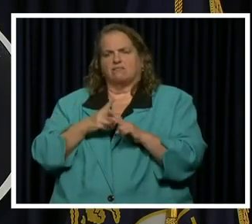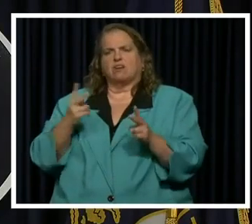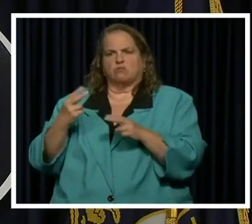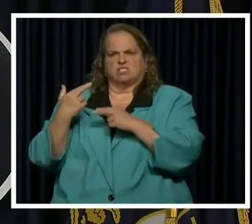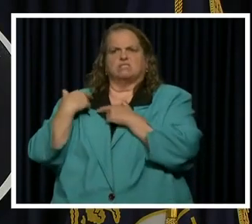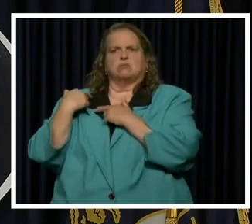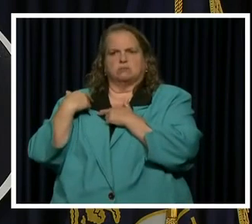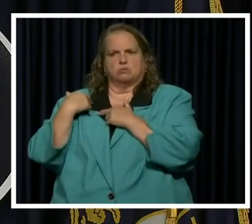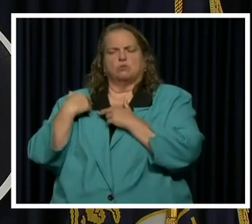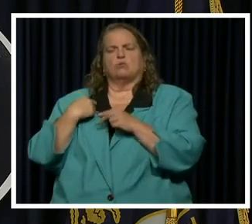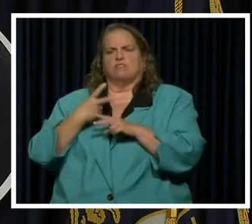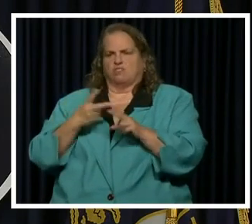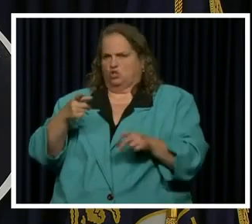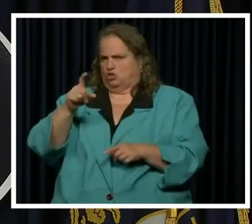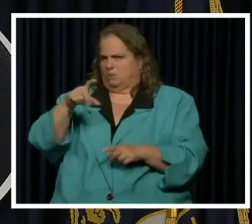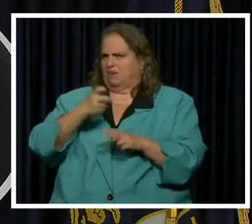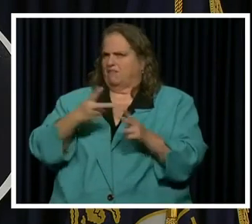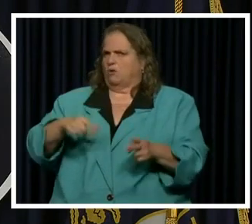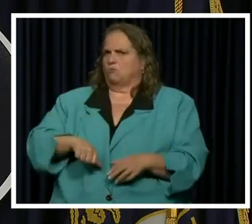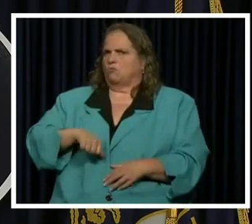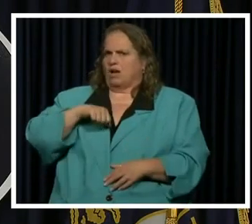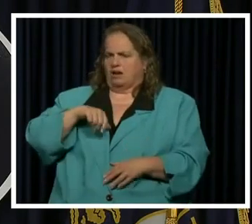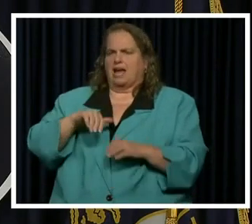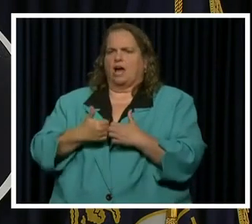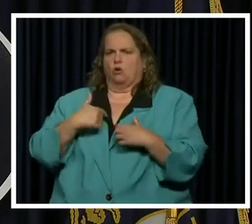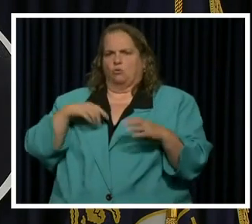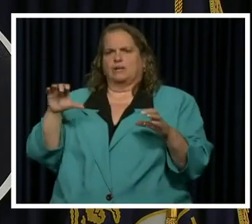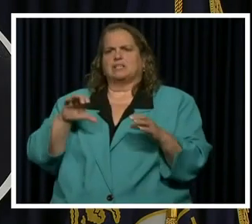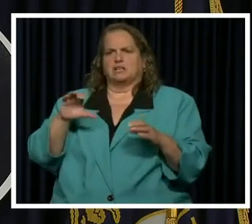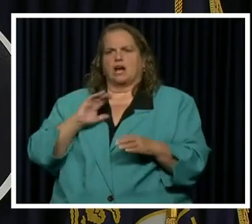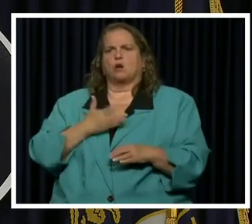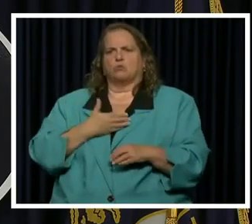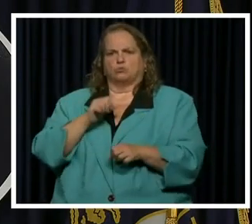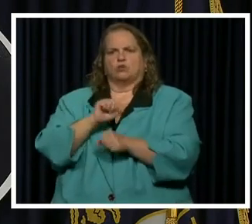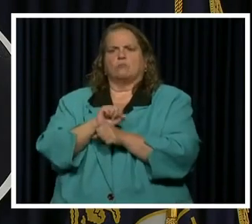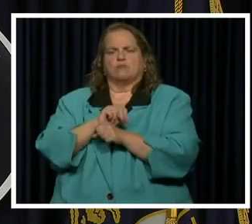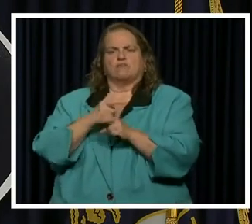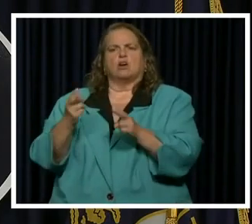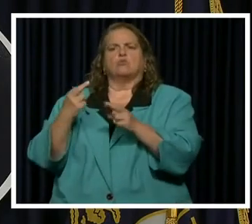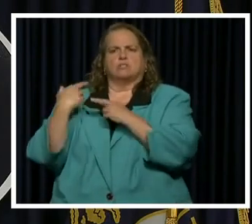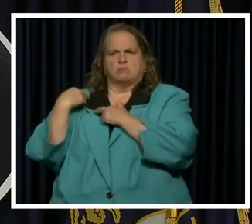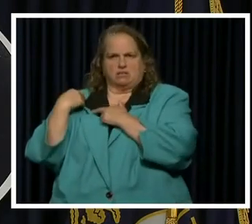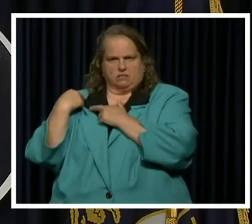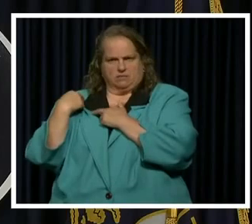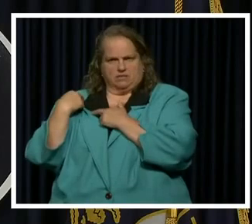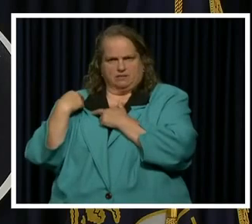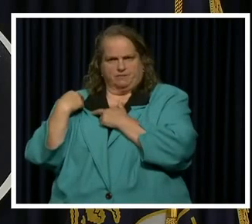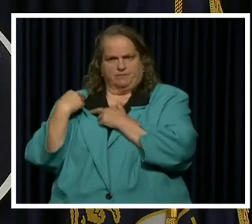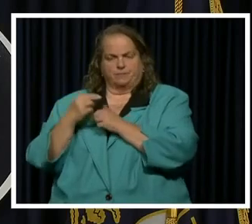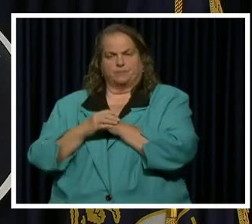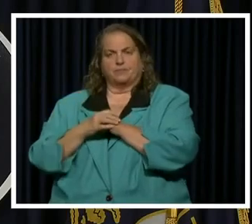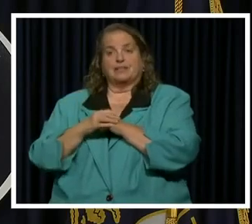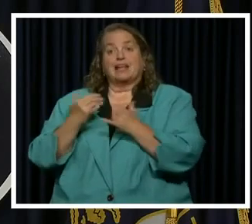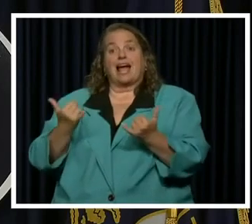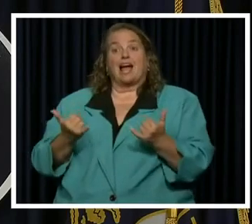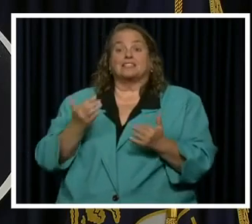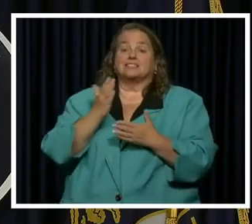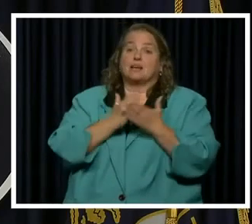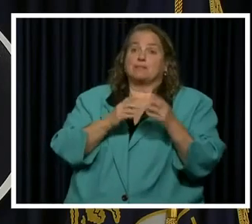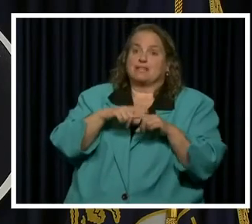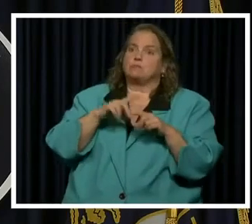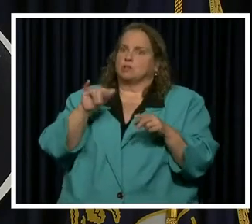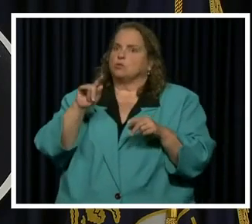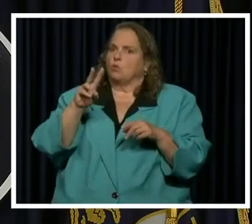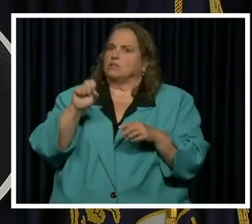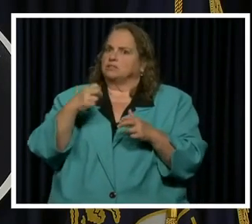proud or or or they'll they'll see that we we did this very responsibly. Now, there were times where it's really